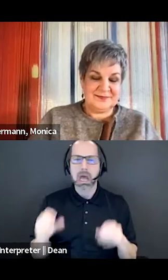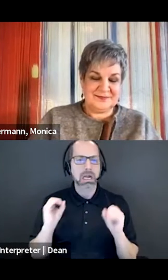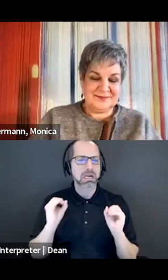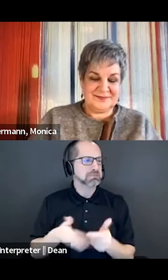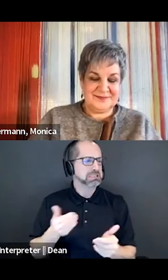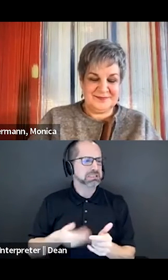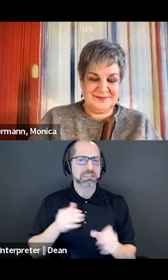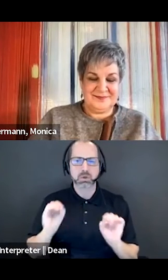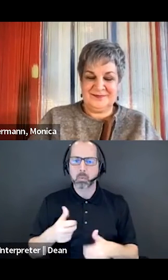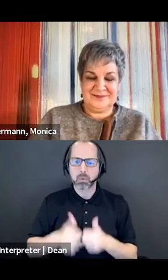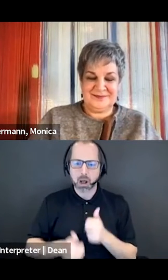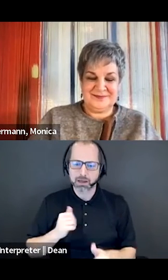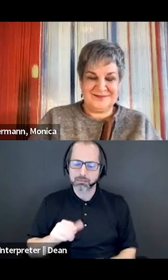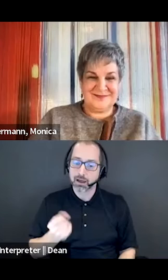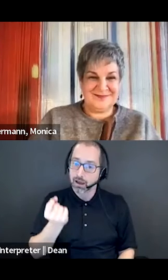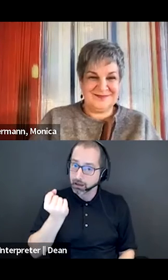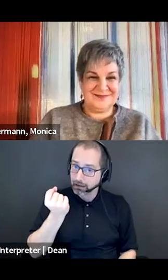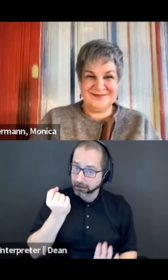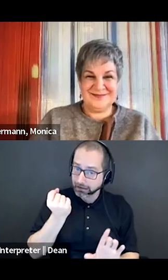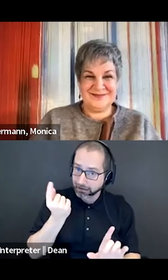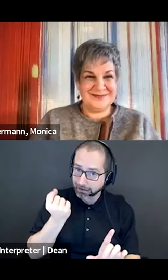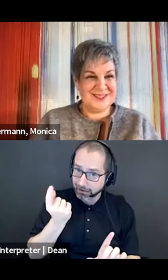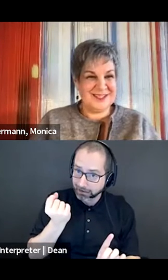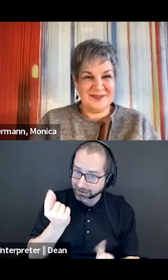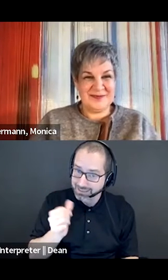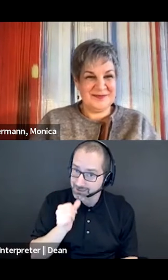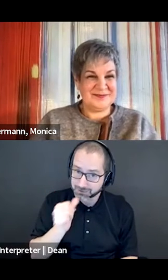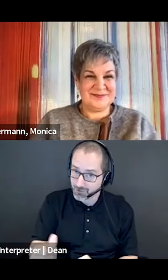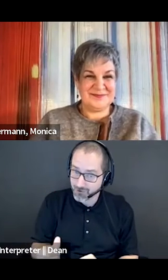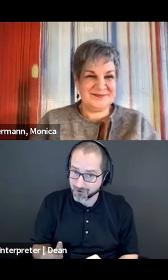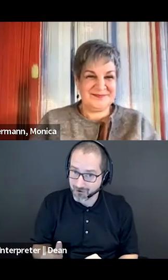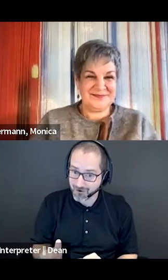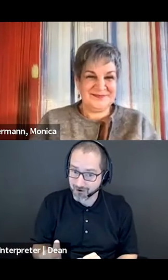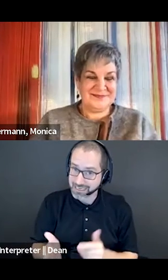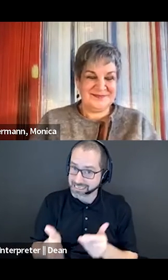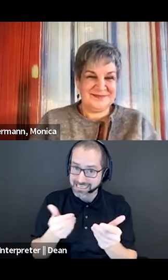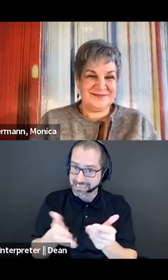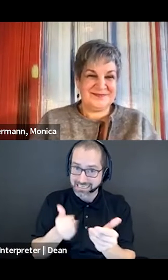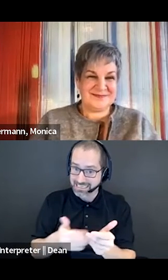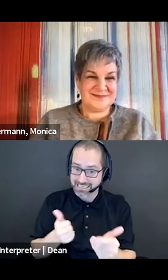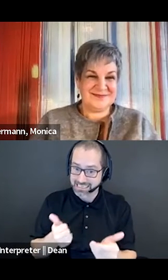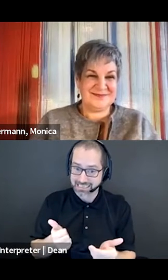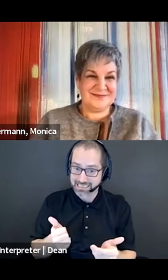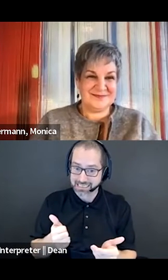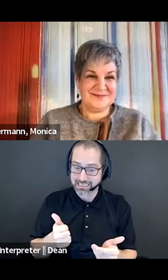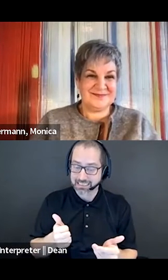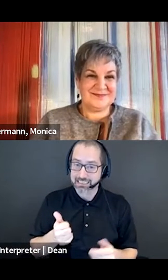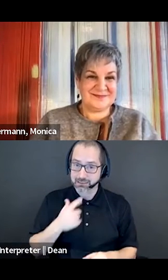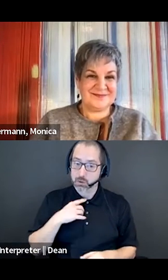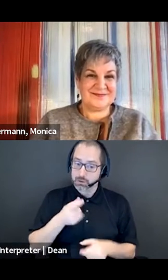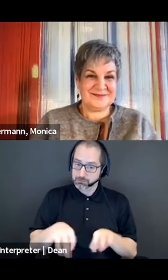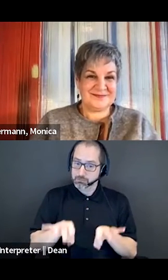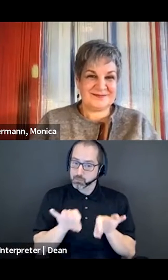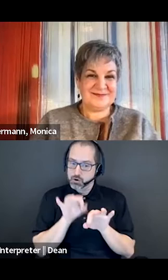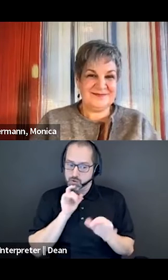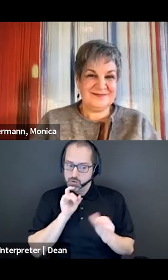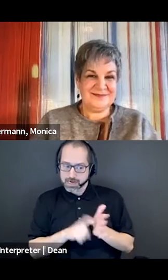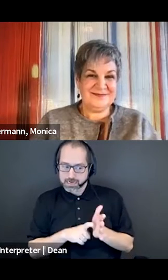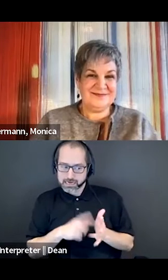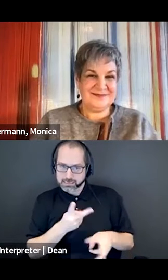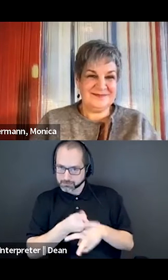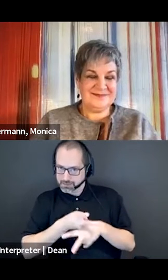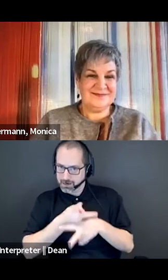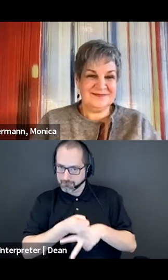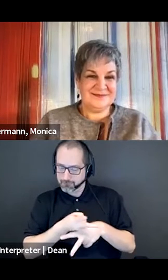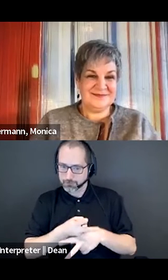because it's IT, but it's not. So it's important to pay attention to those considerations. Oh, wow. That is so